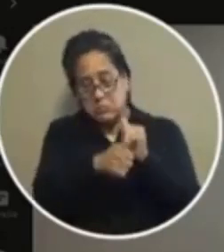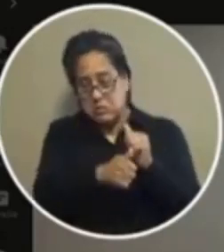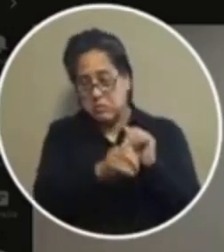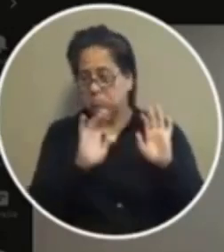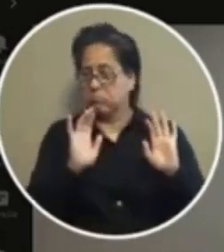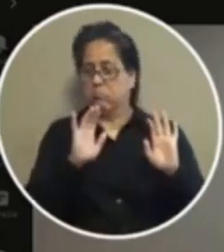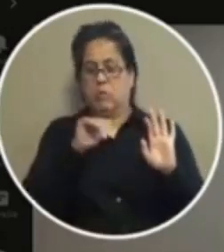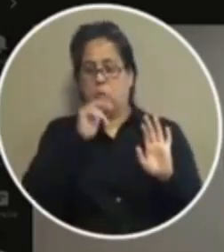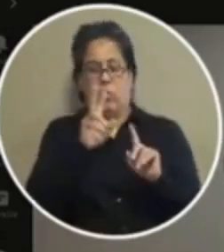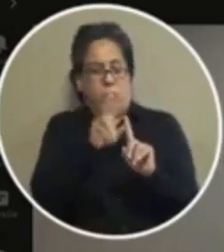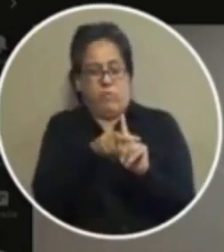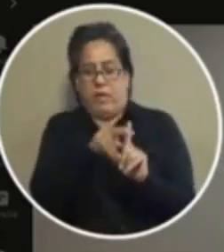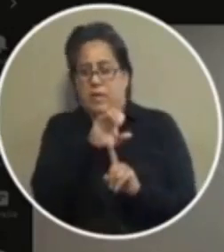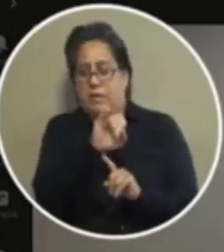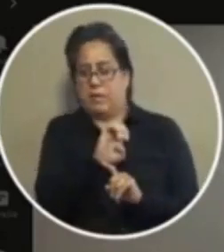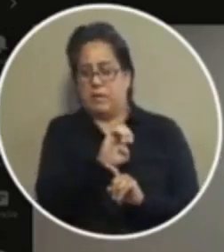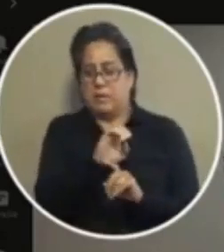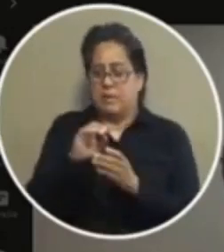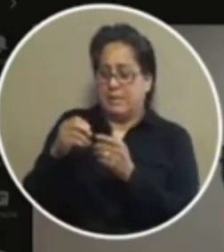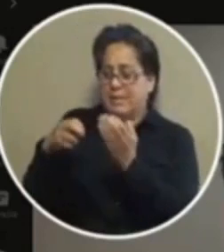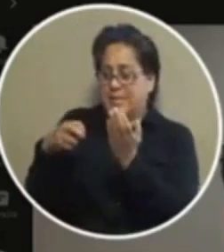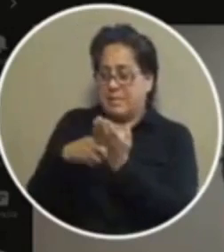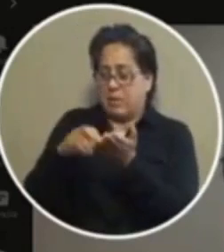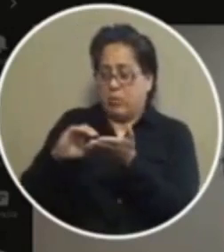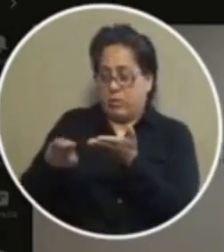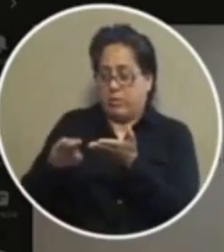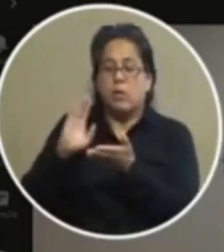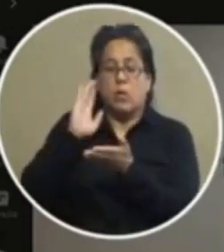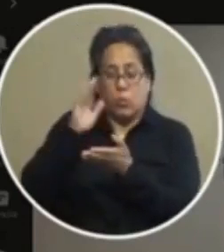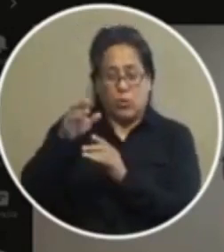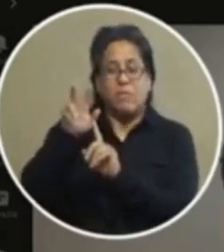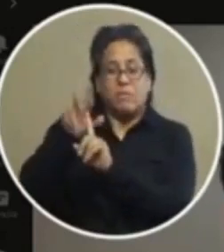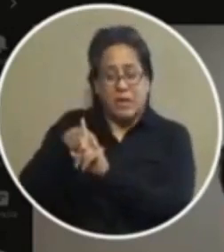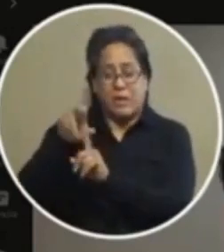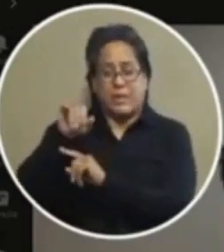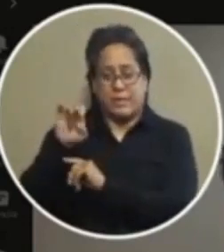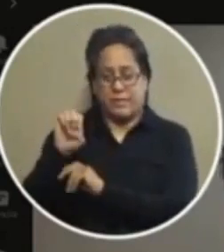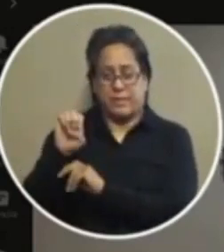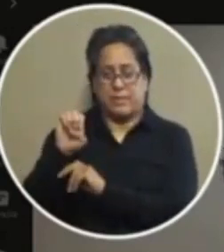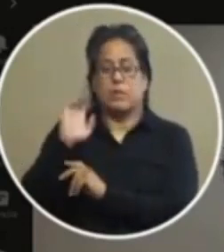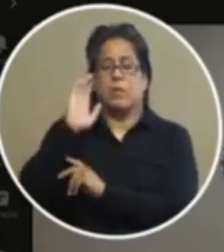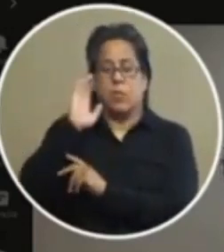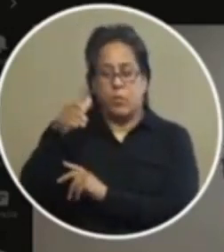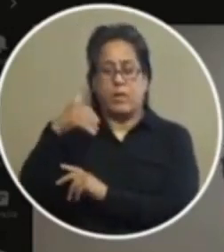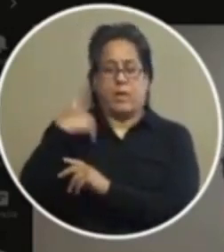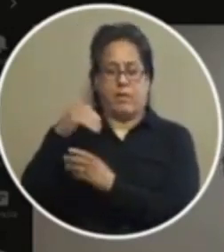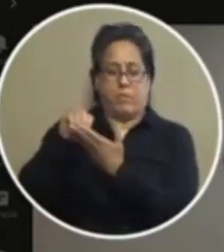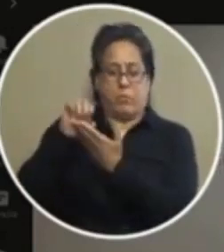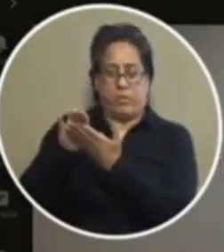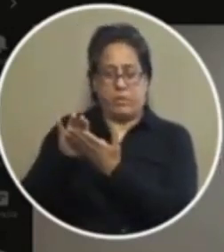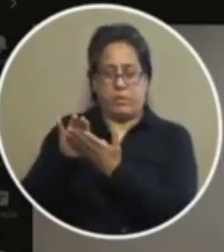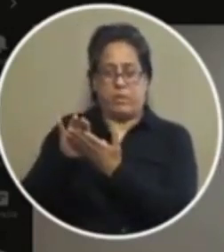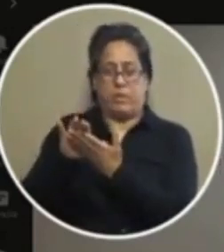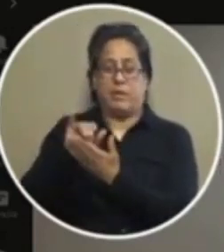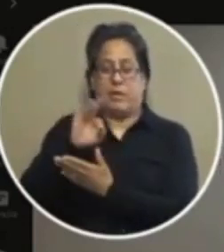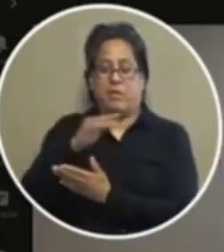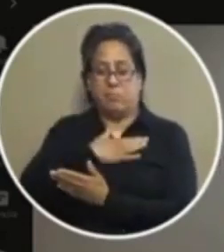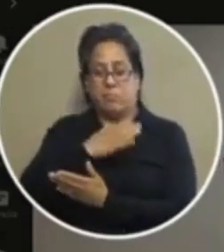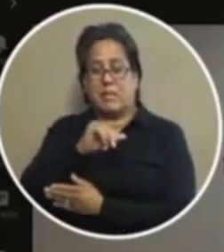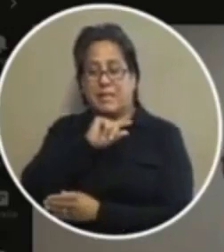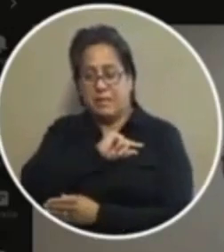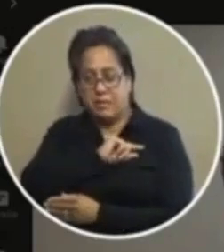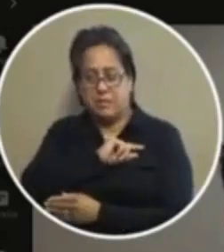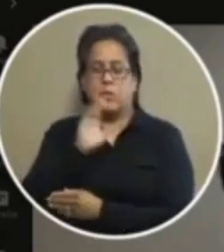file your case under sight and release we will file your case which means you will have that record and if you plead guilty